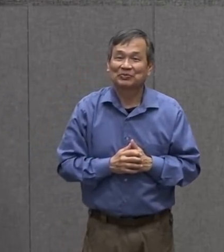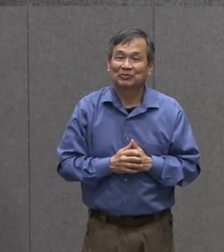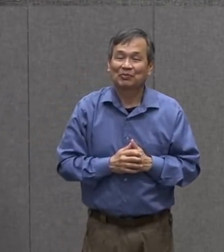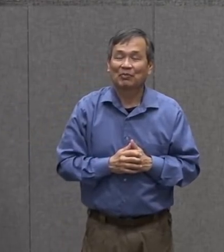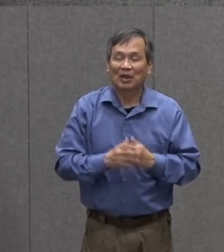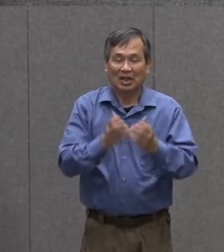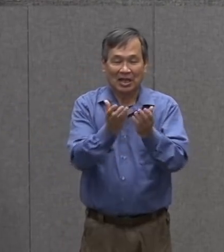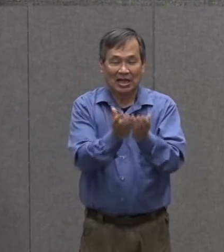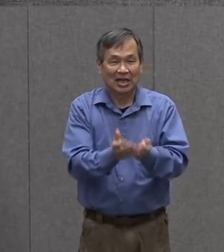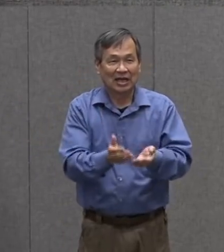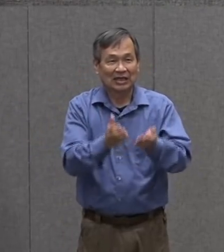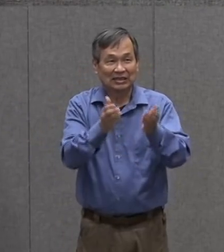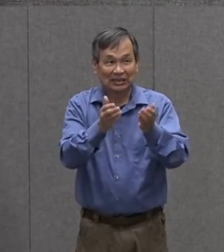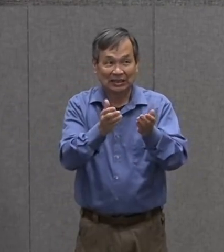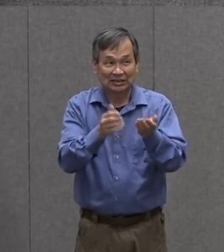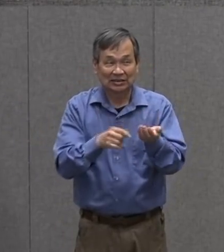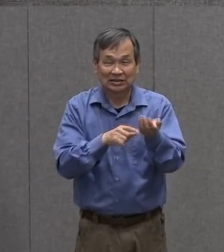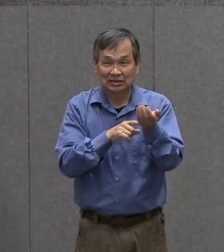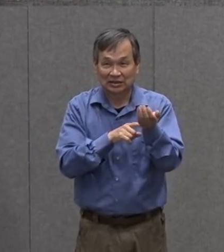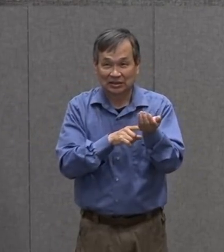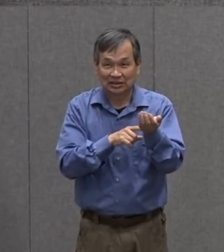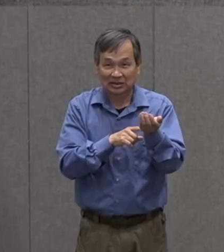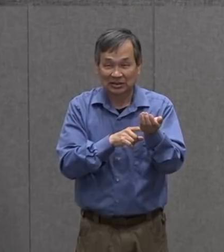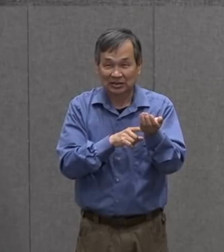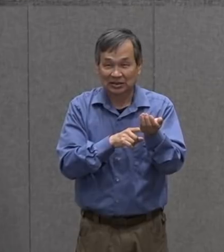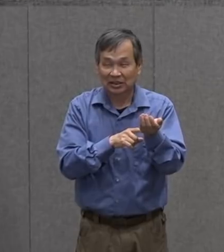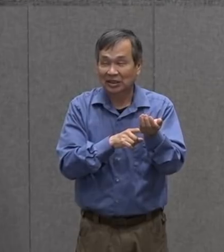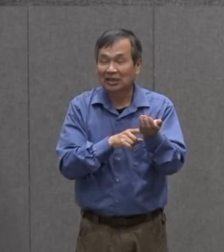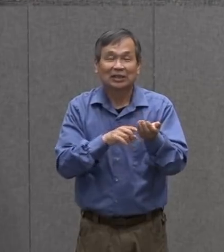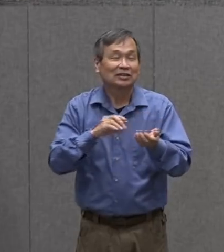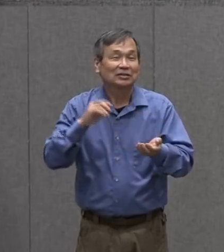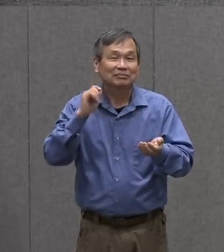a nest is welcoming